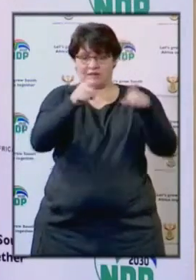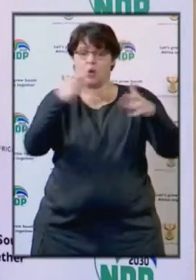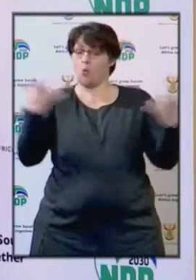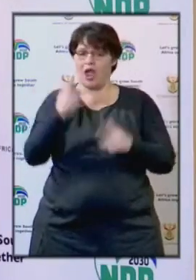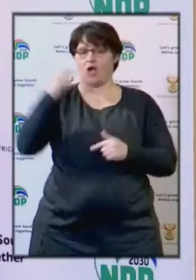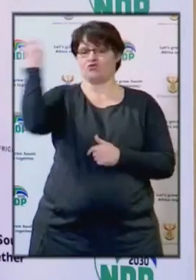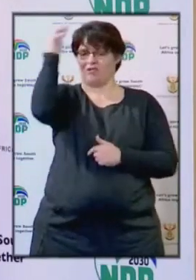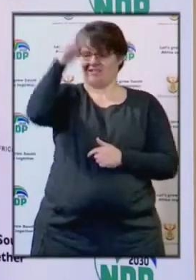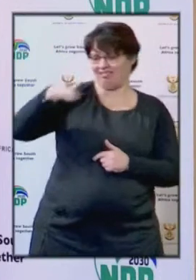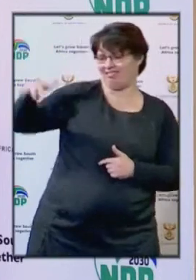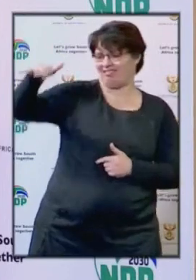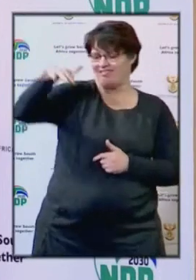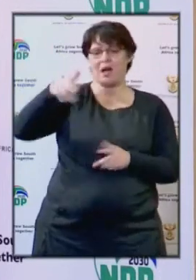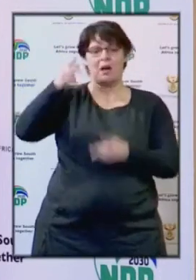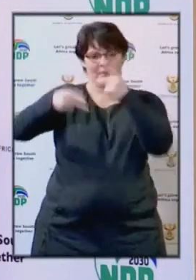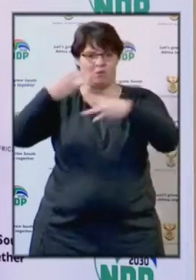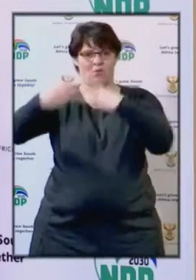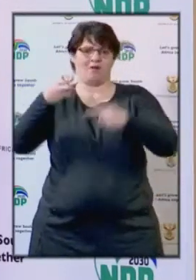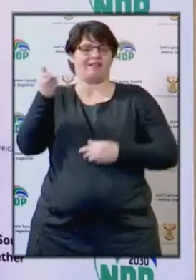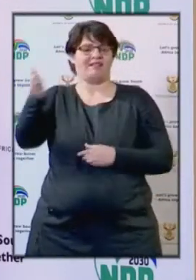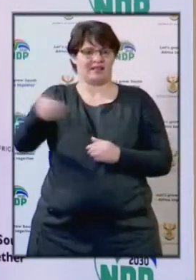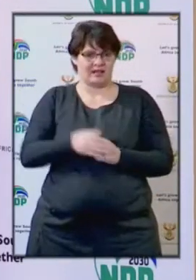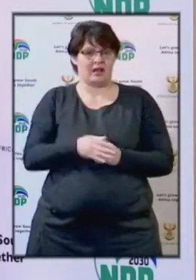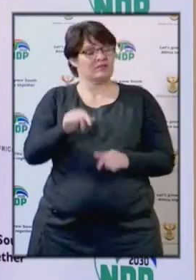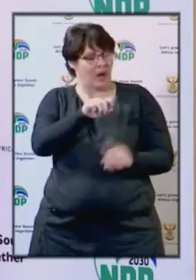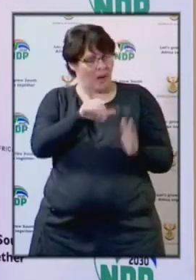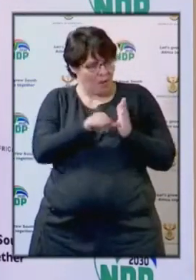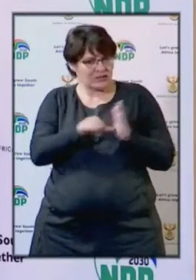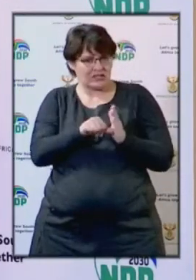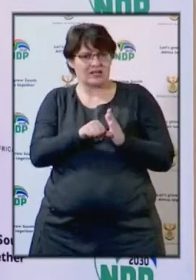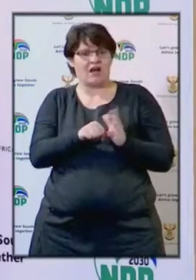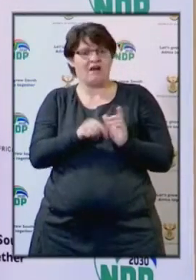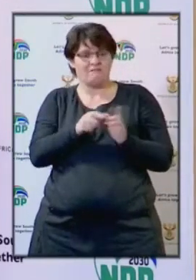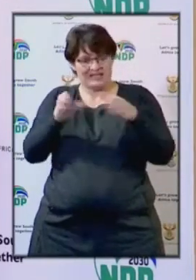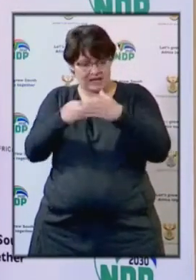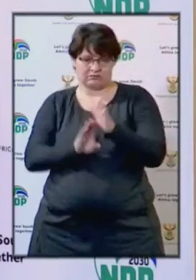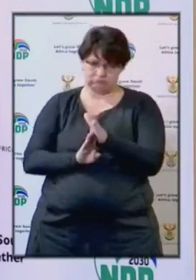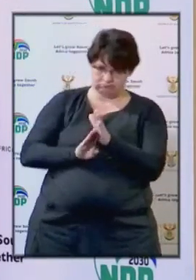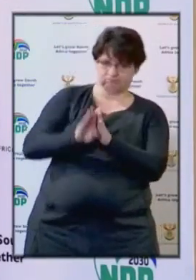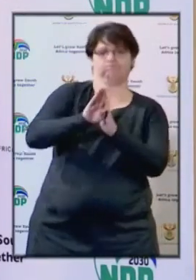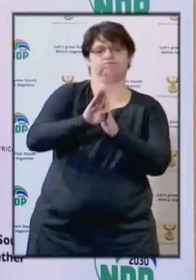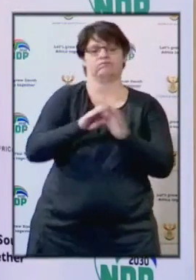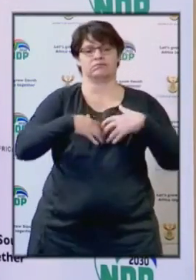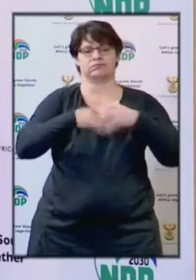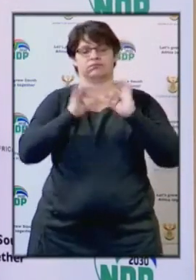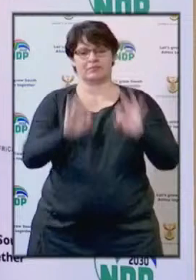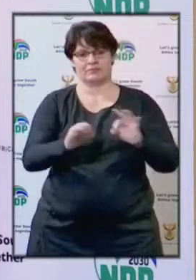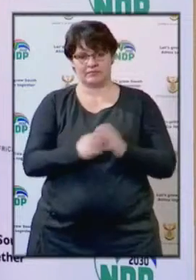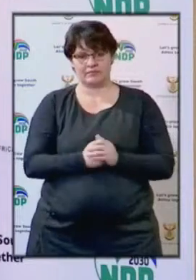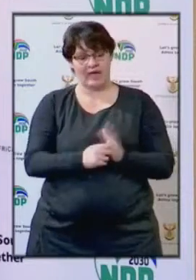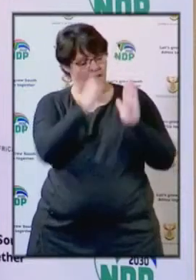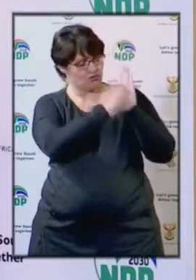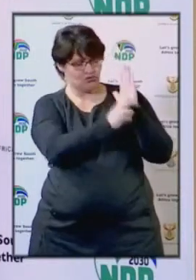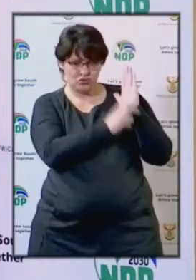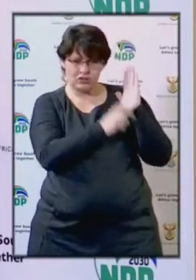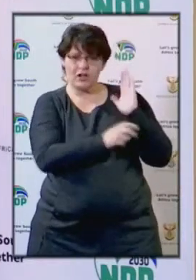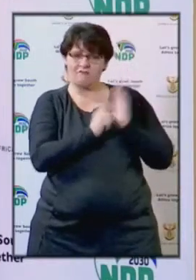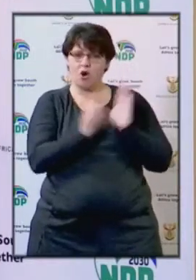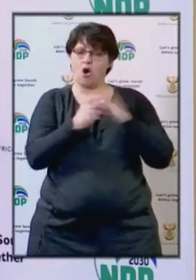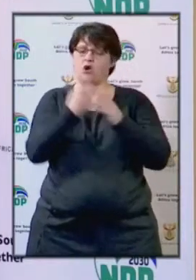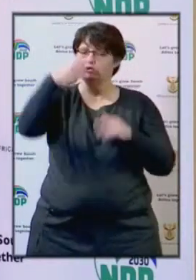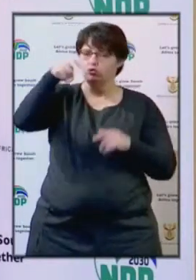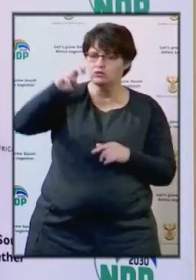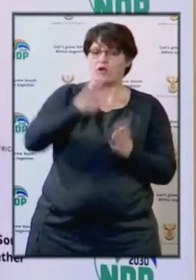areas. So this is an important step towards the recovery of the sector. We have developed directions for the tourism